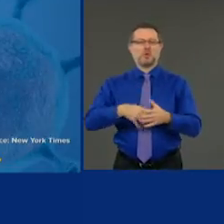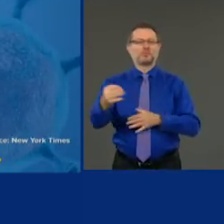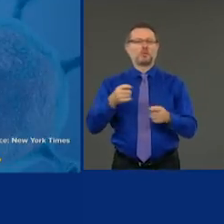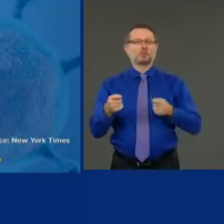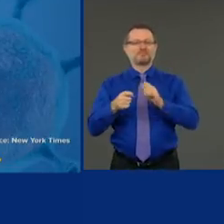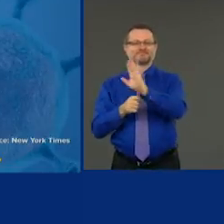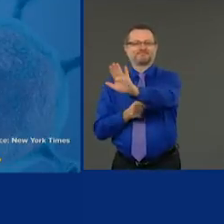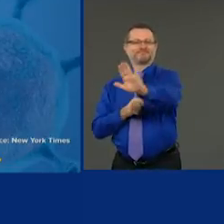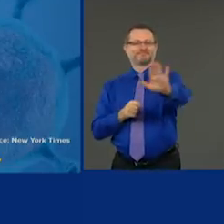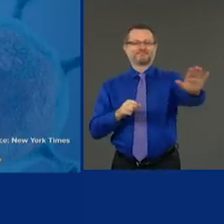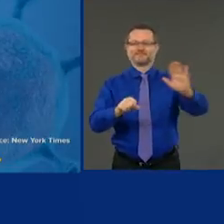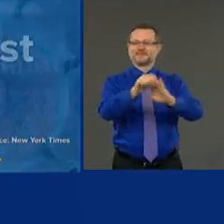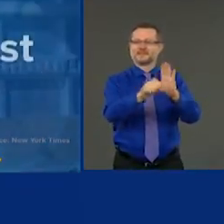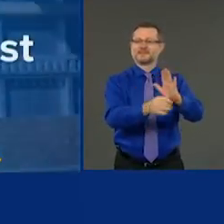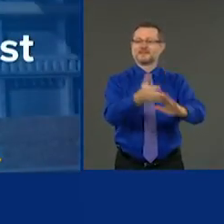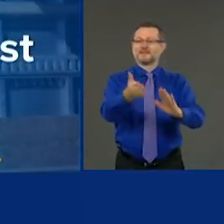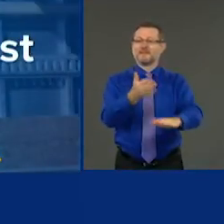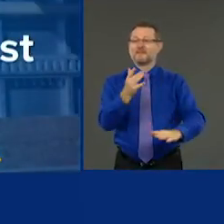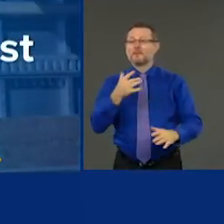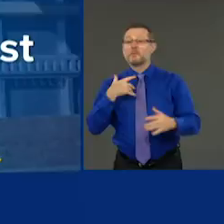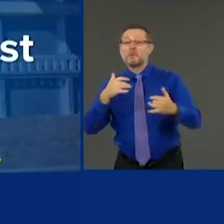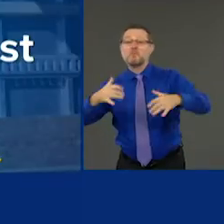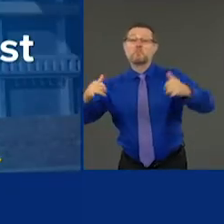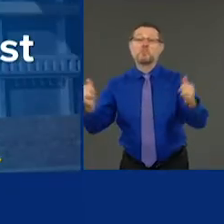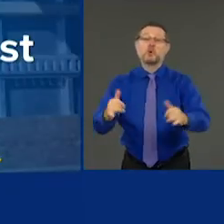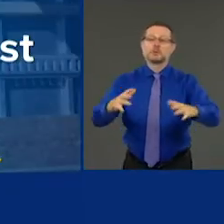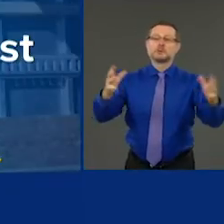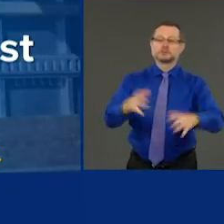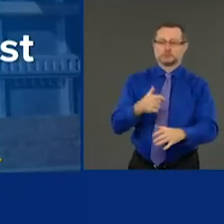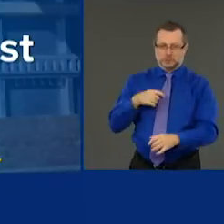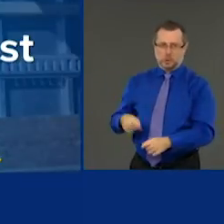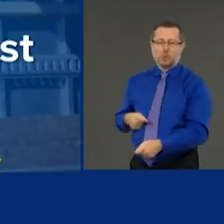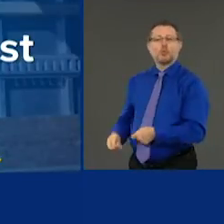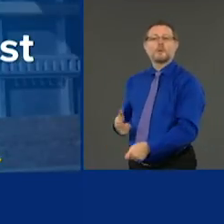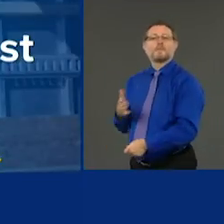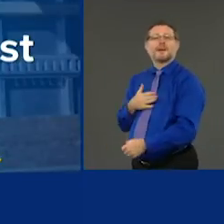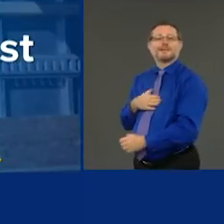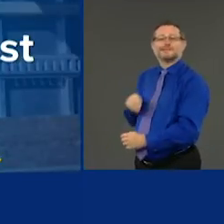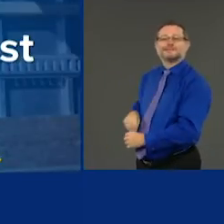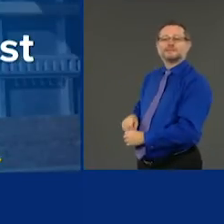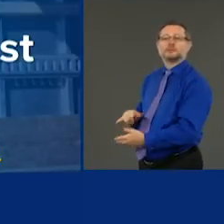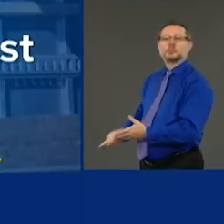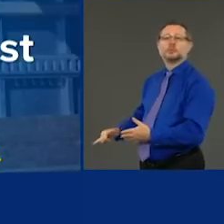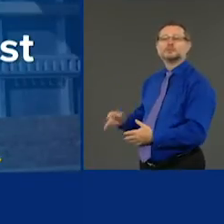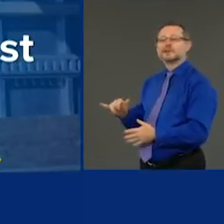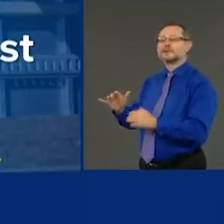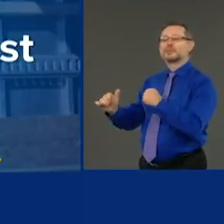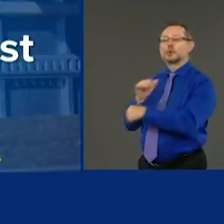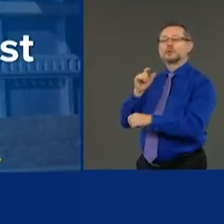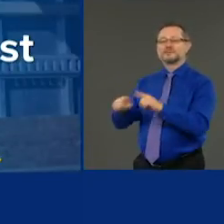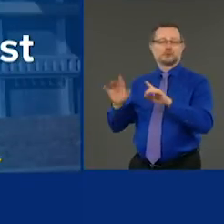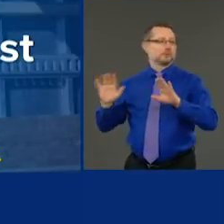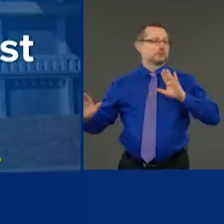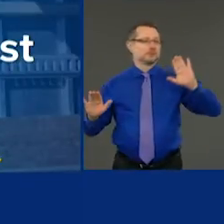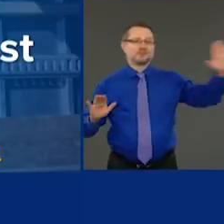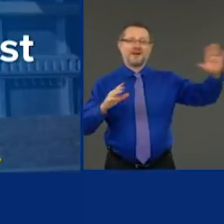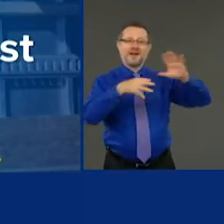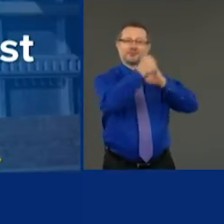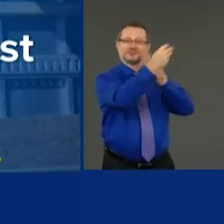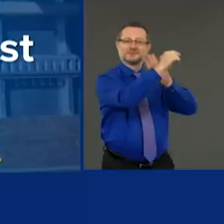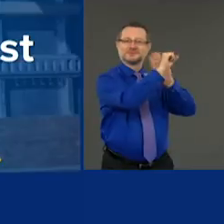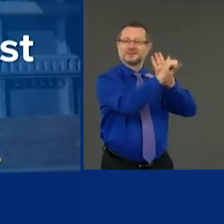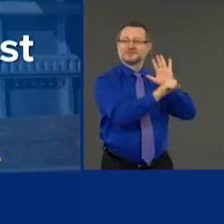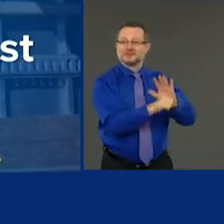congregations and the party. Those are the two threats. Uh, now we're going to go help Savannah today.